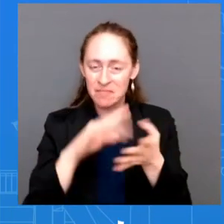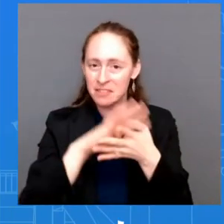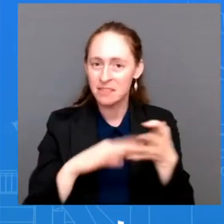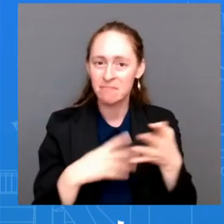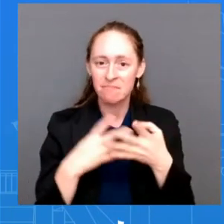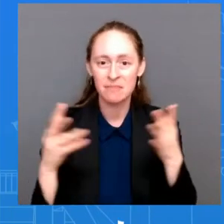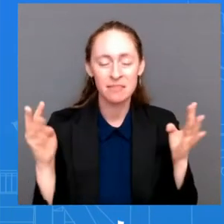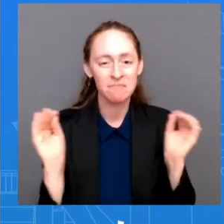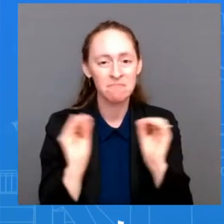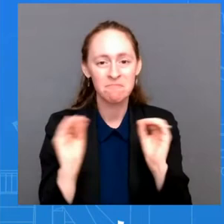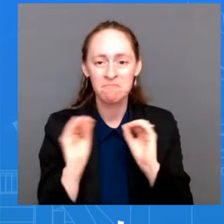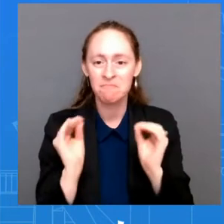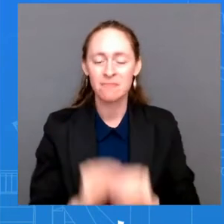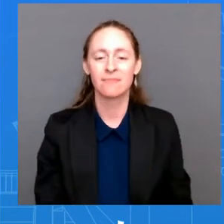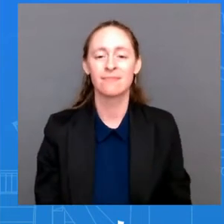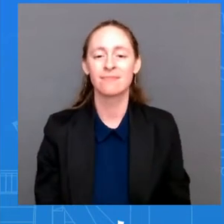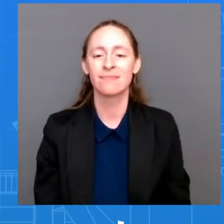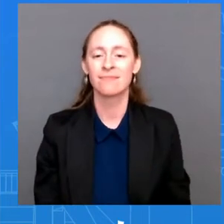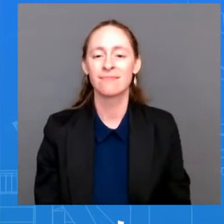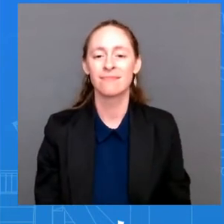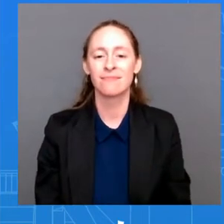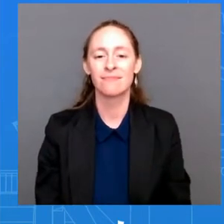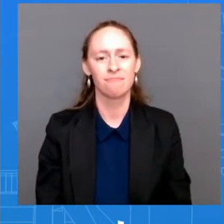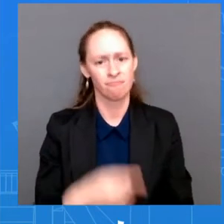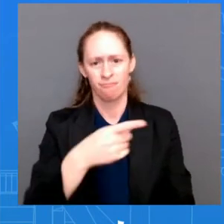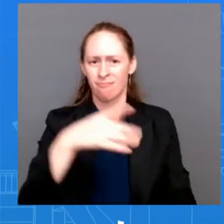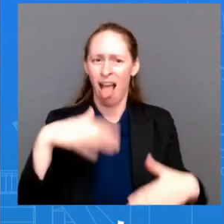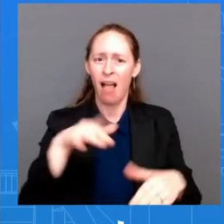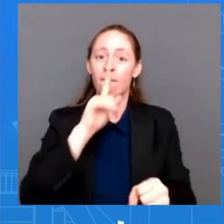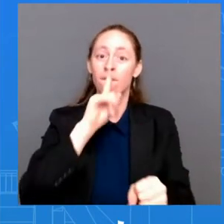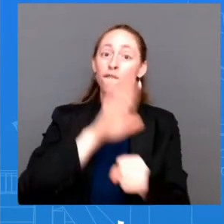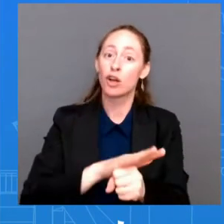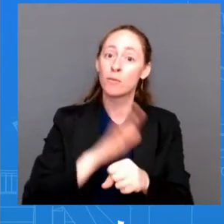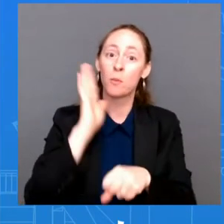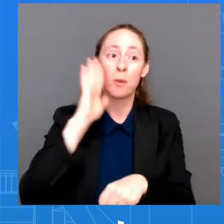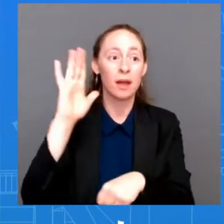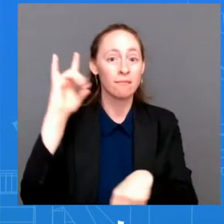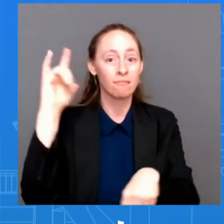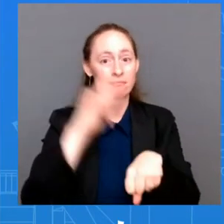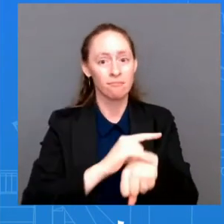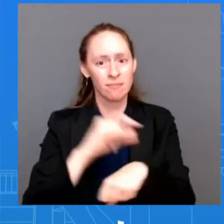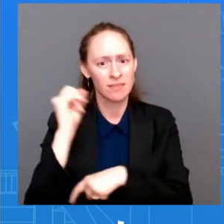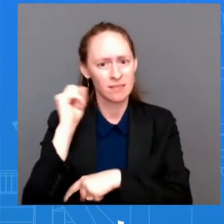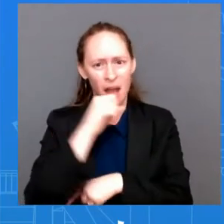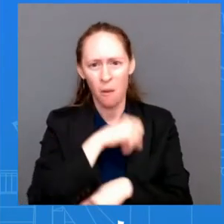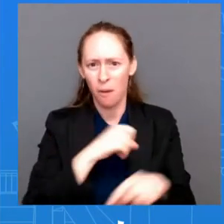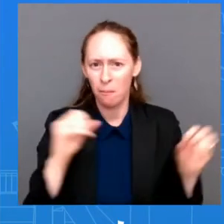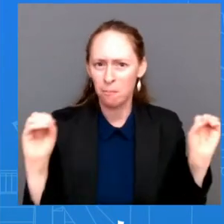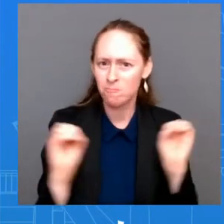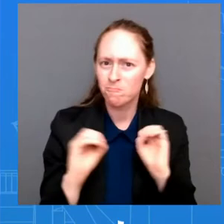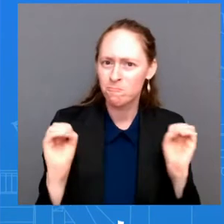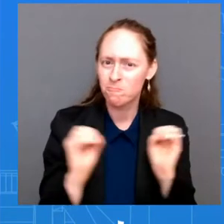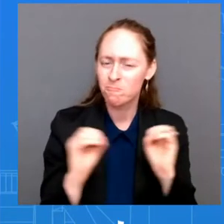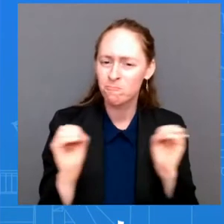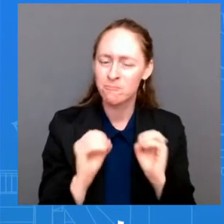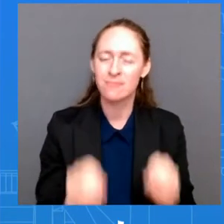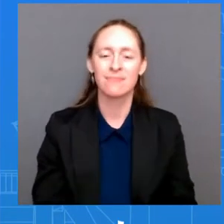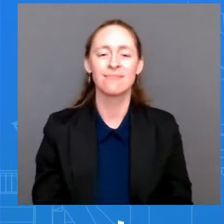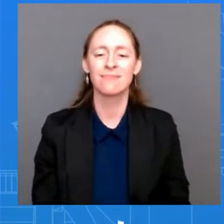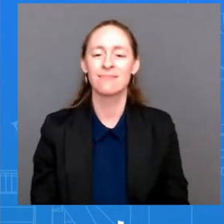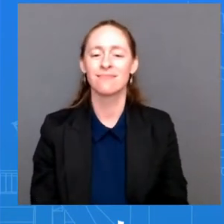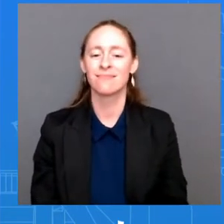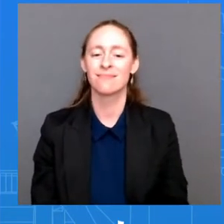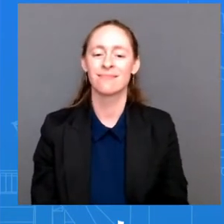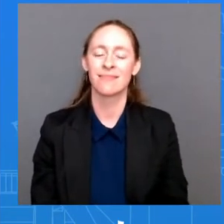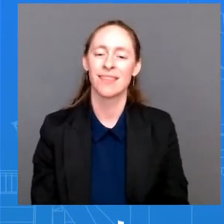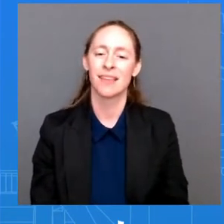confirmed that she's going to Taiwan. I haven't seen any such confirmation. And again, I would point you to the Speaker and